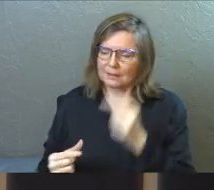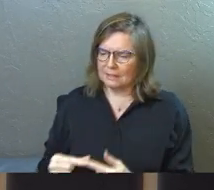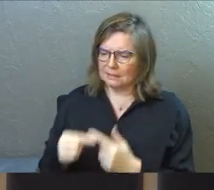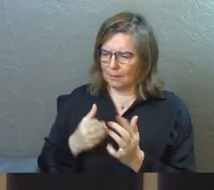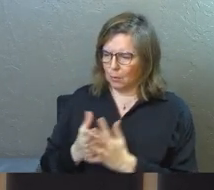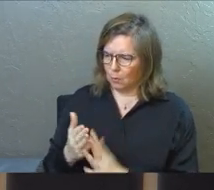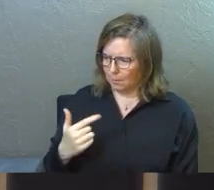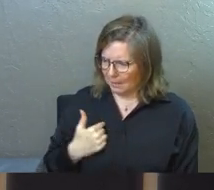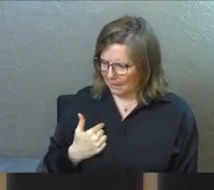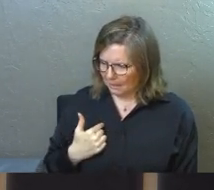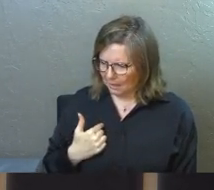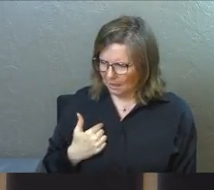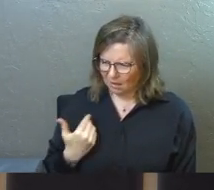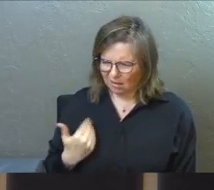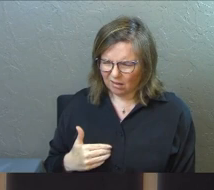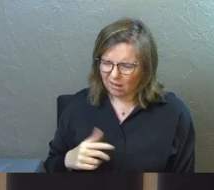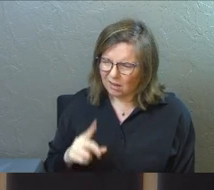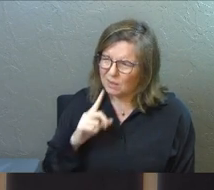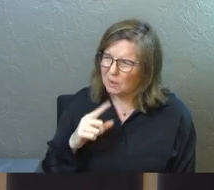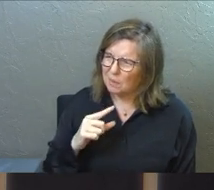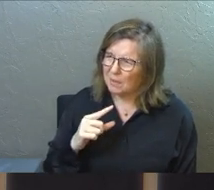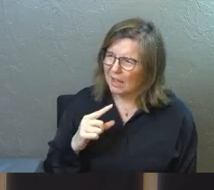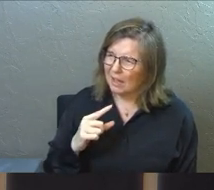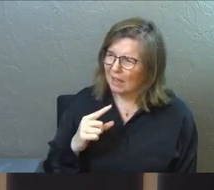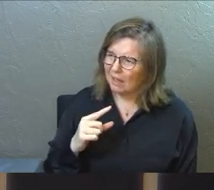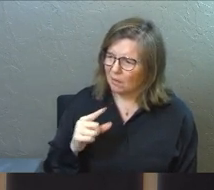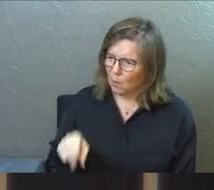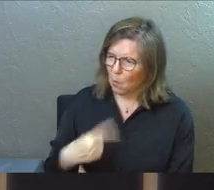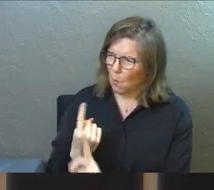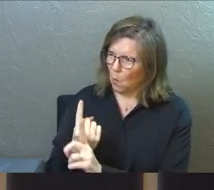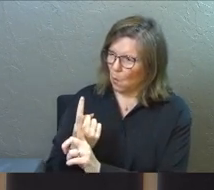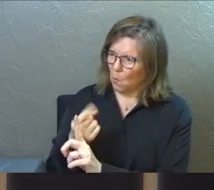through me. Oh, Jesus, you just made it exclusive.